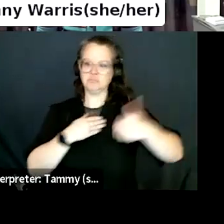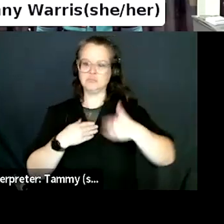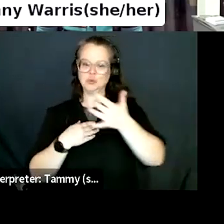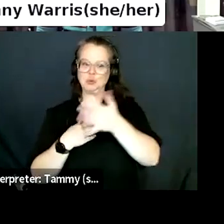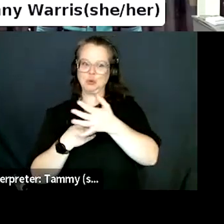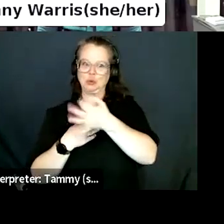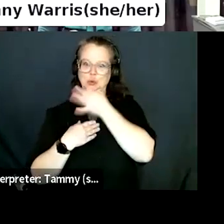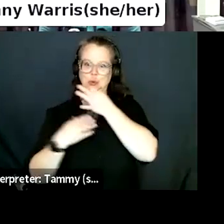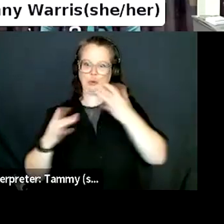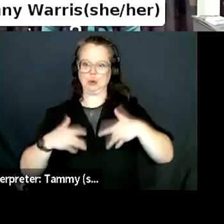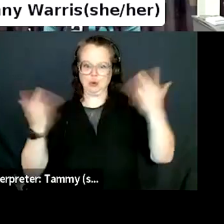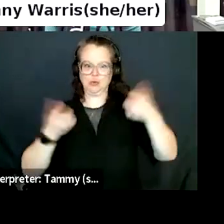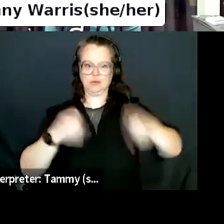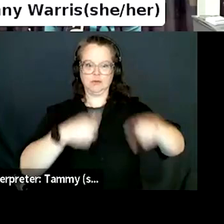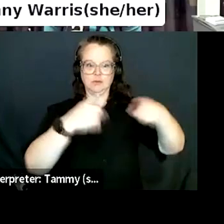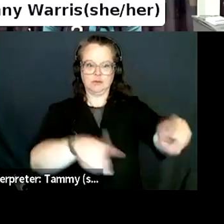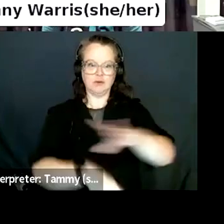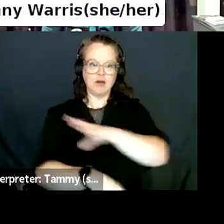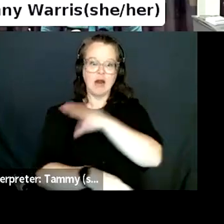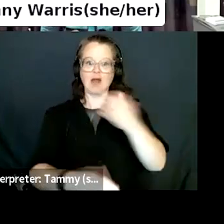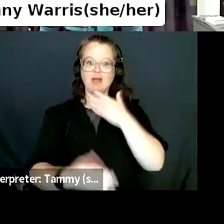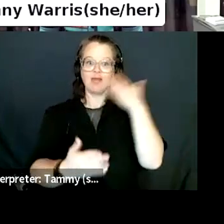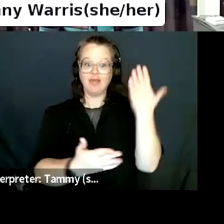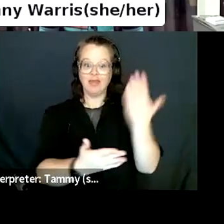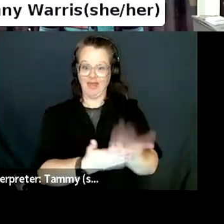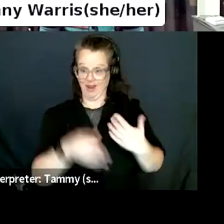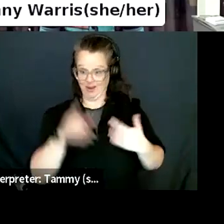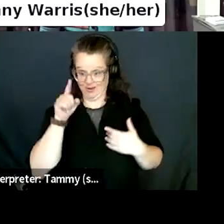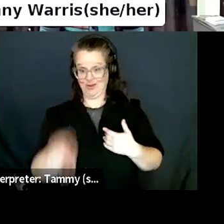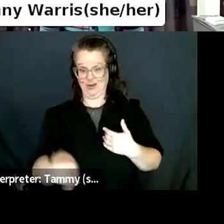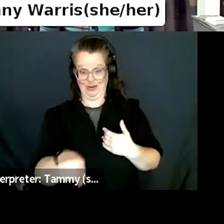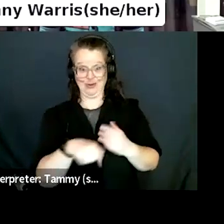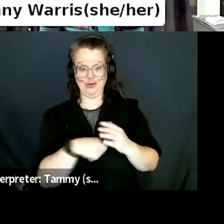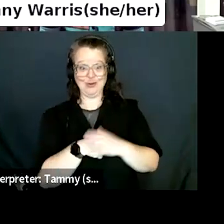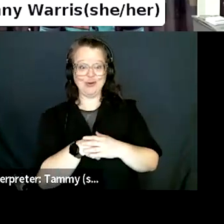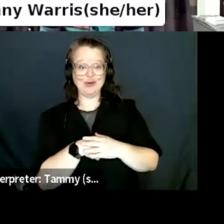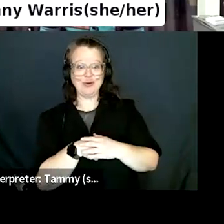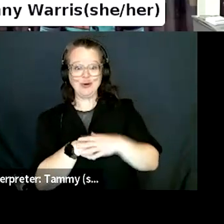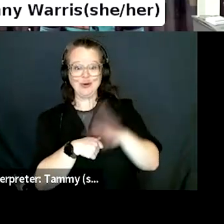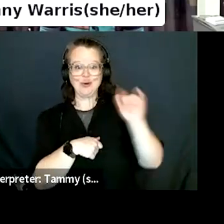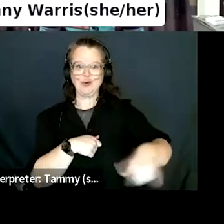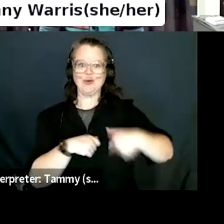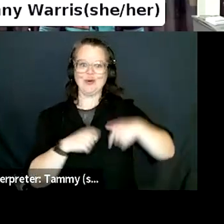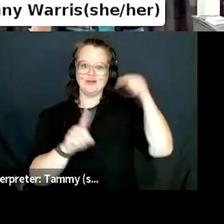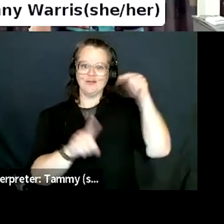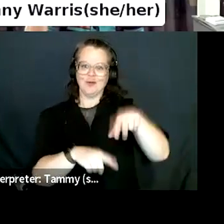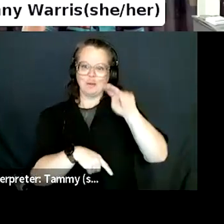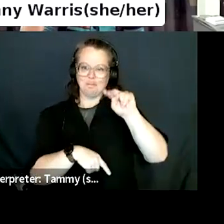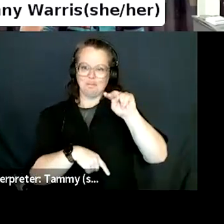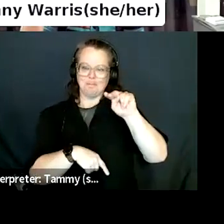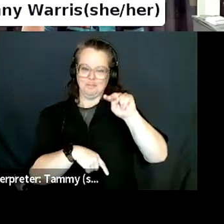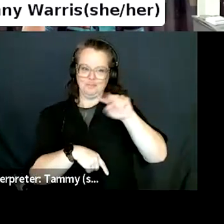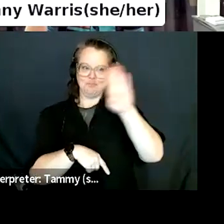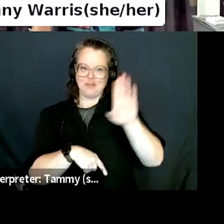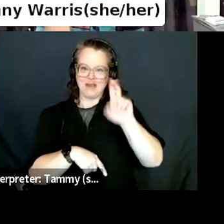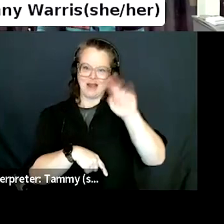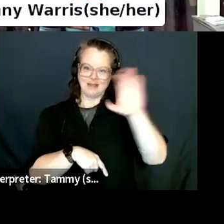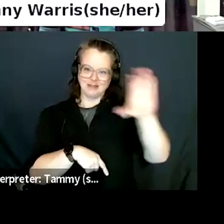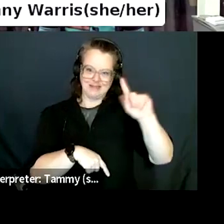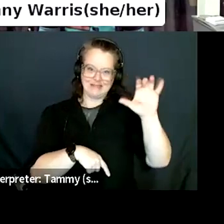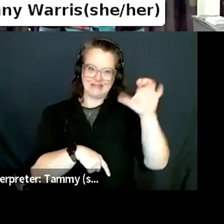the Canada Book Fund and thanks to you all for attending. Thank you so much. It's great to see you again.